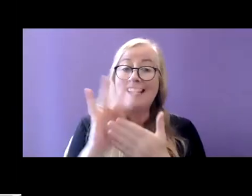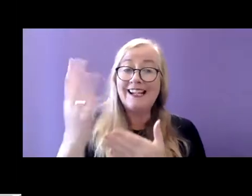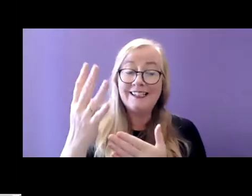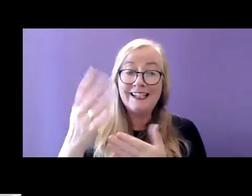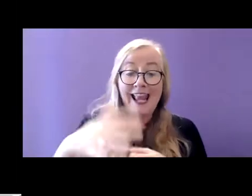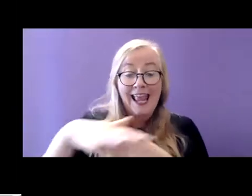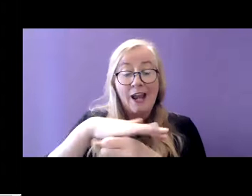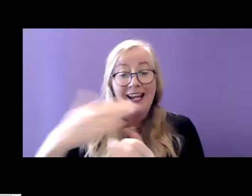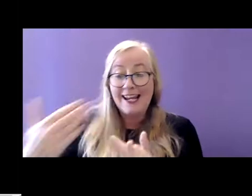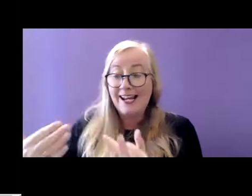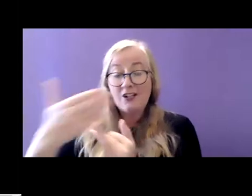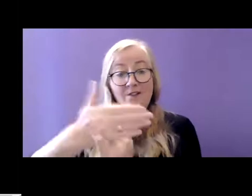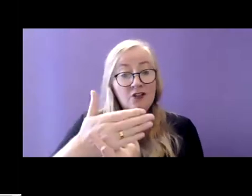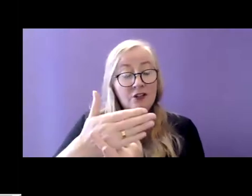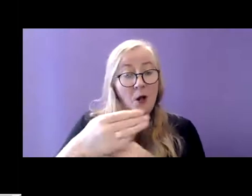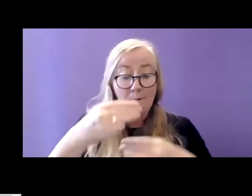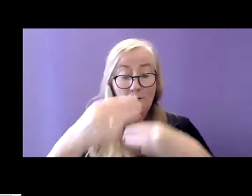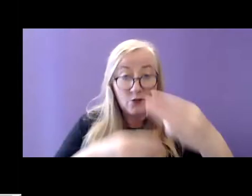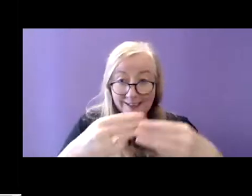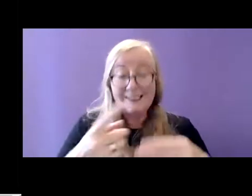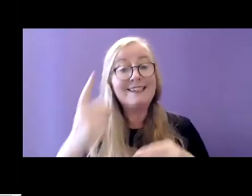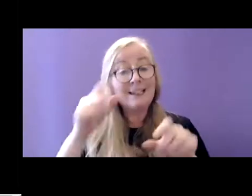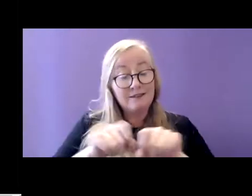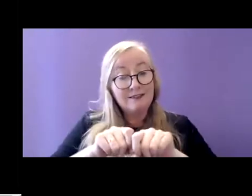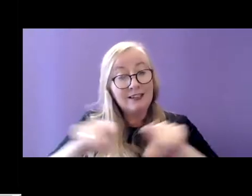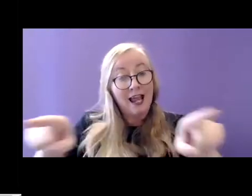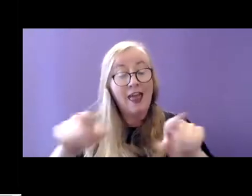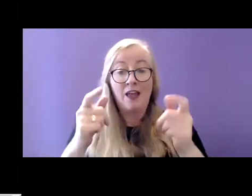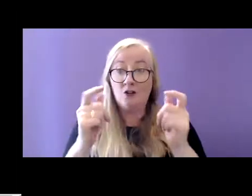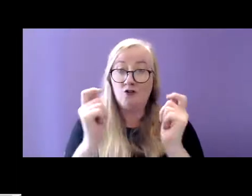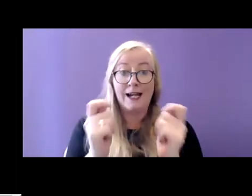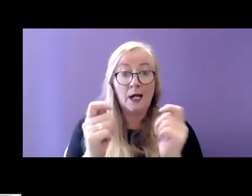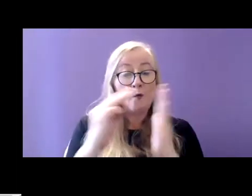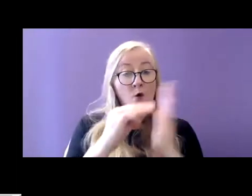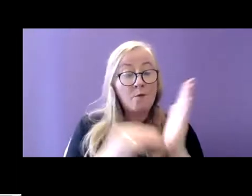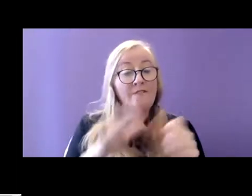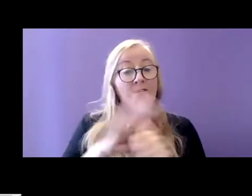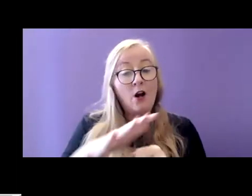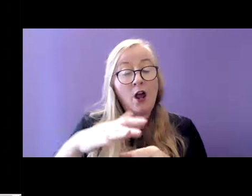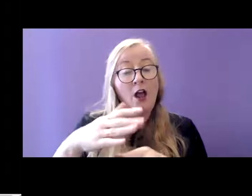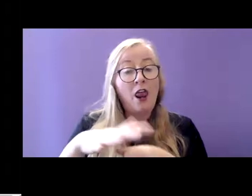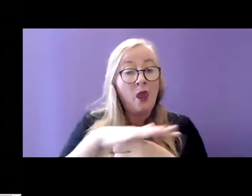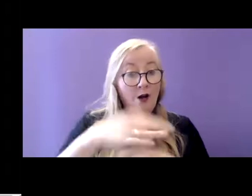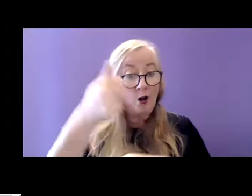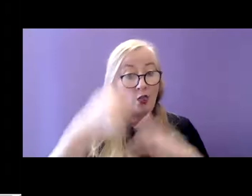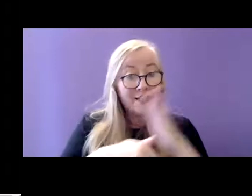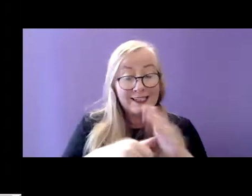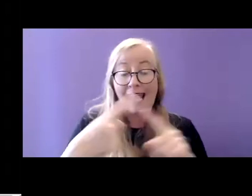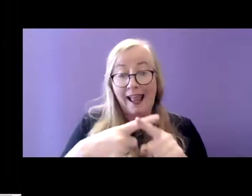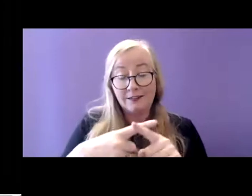process was designed and rolled out as a training program to local authority and approved housing bodies staff.